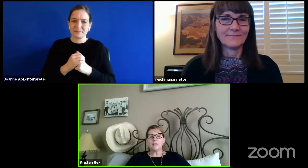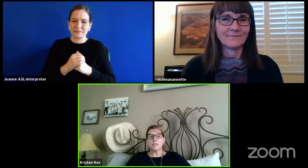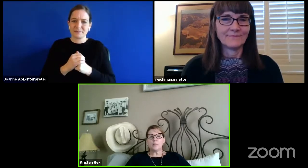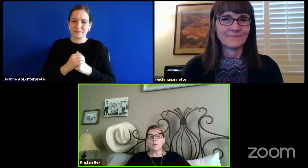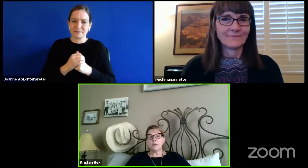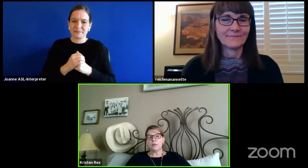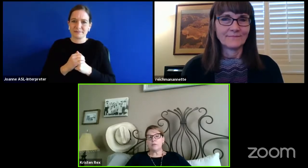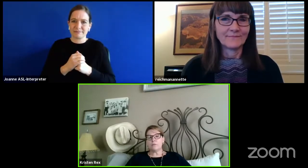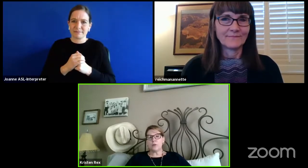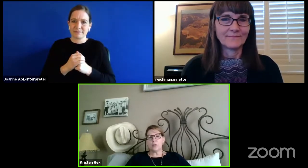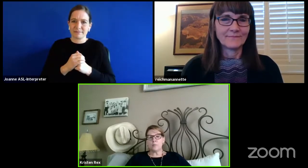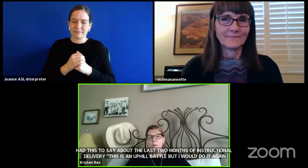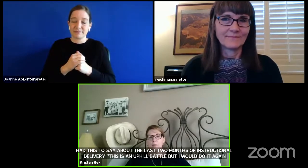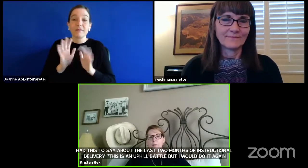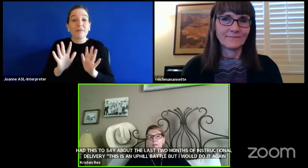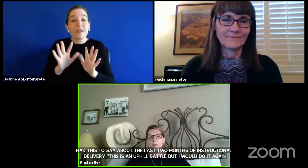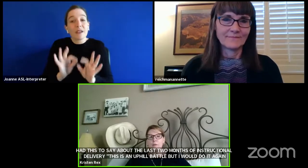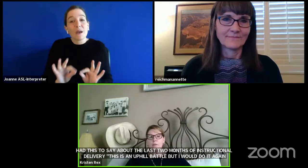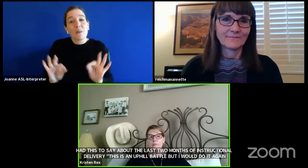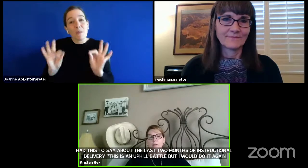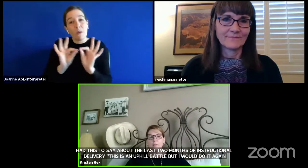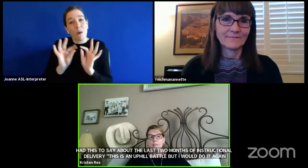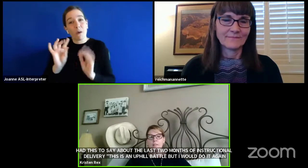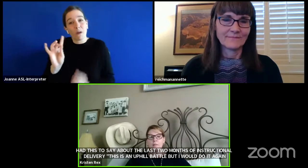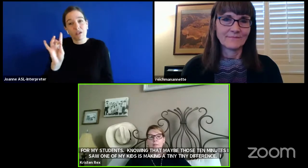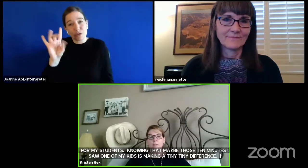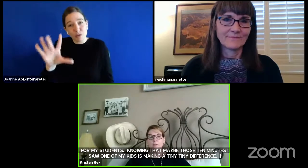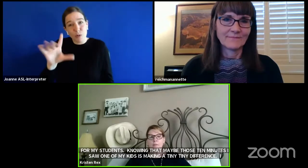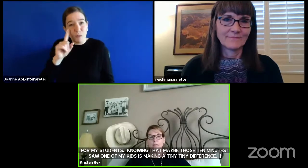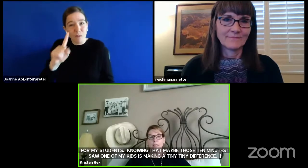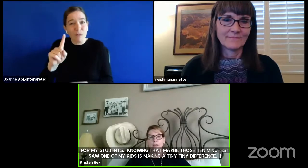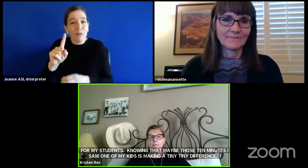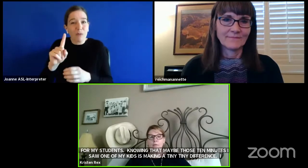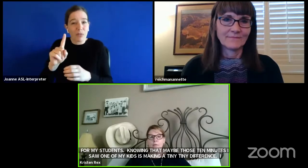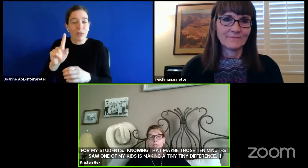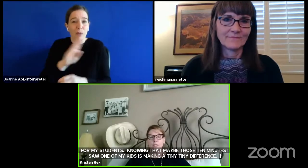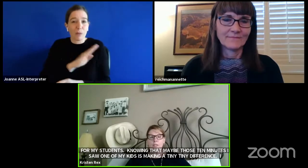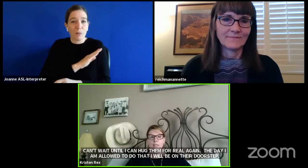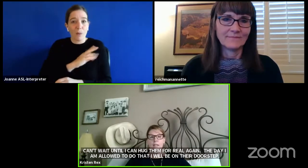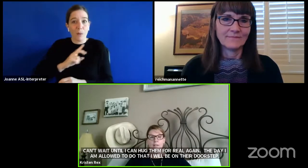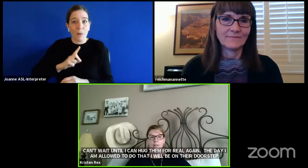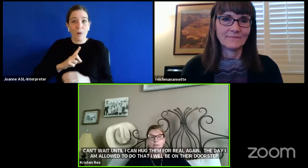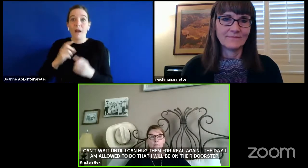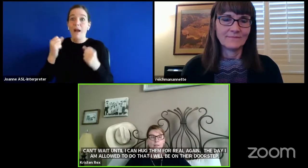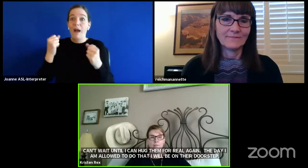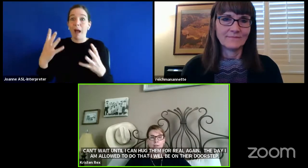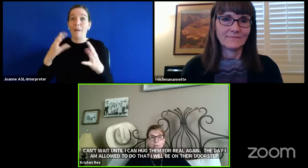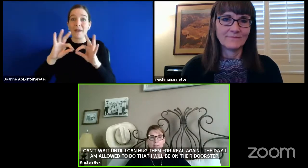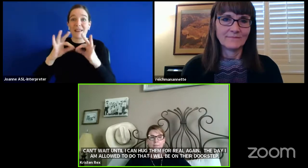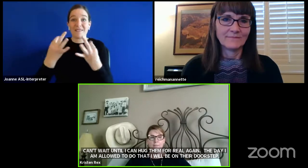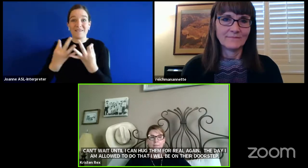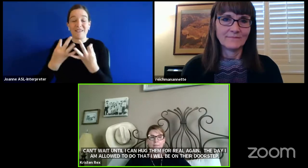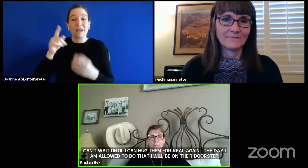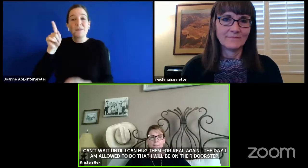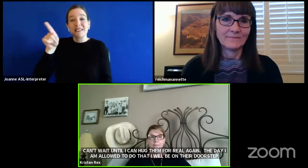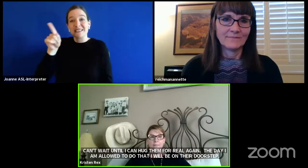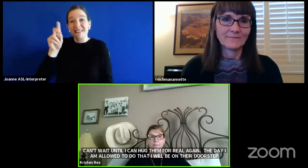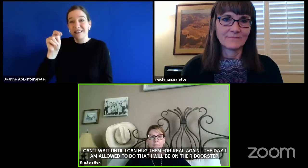This is an important note for our board. The number of families that we serve on the Navajo Nation has been affected.